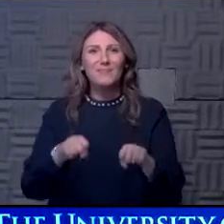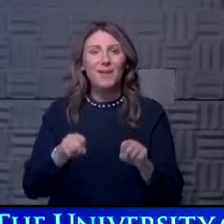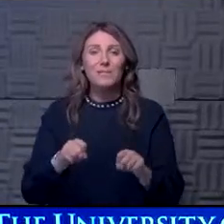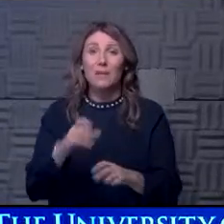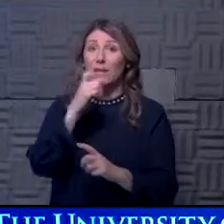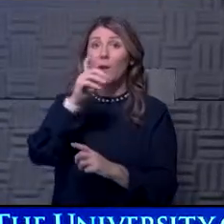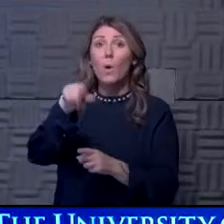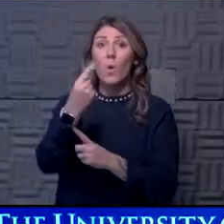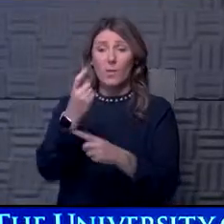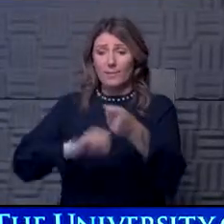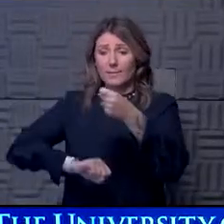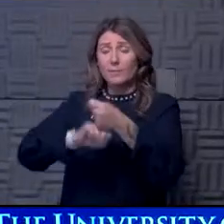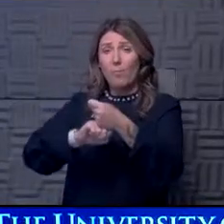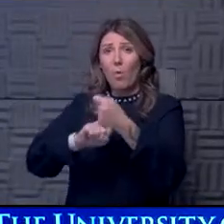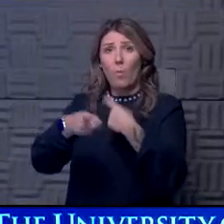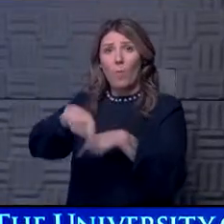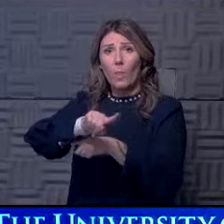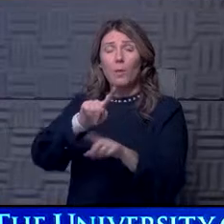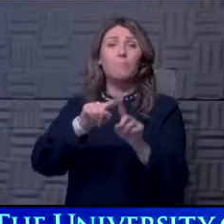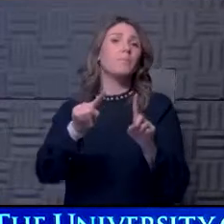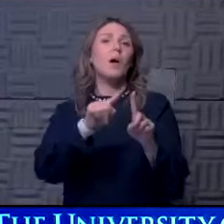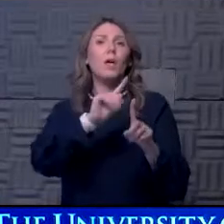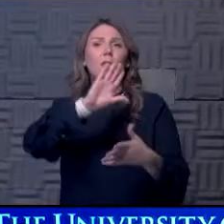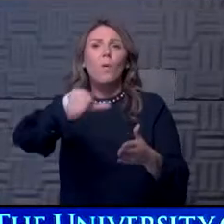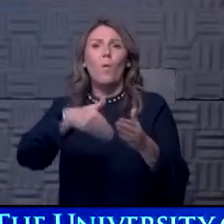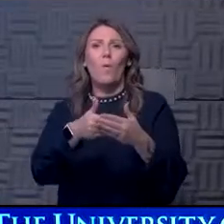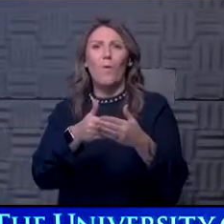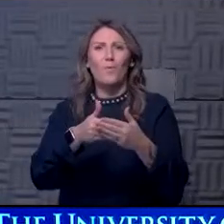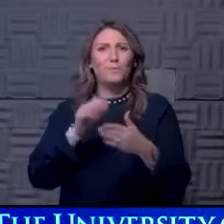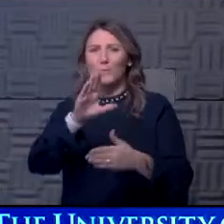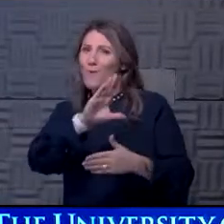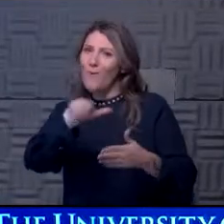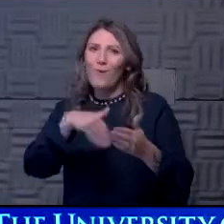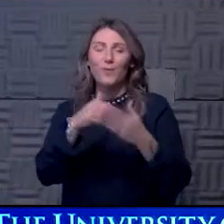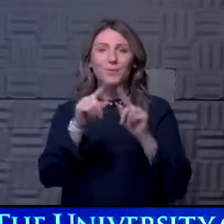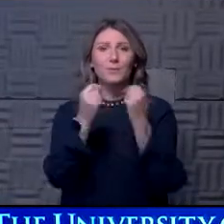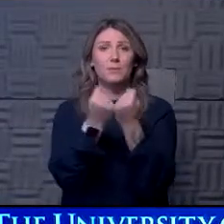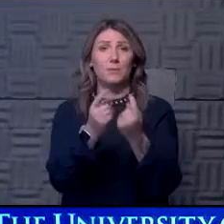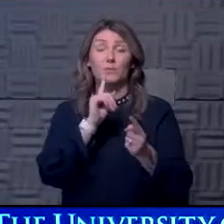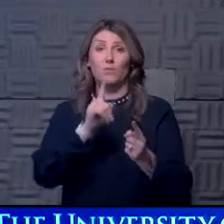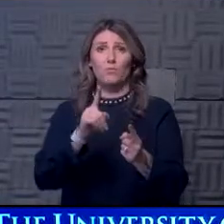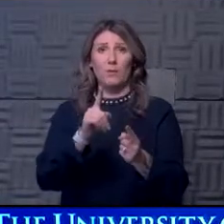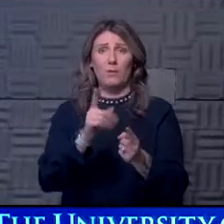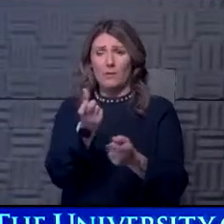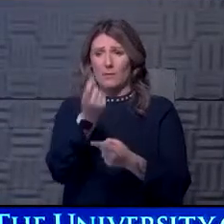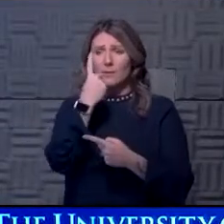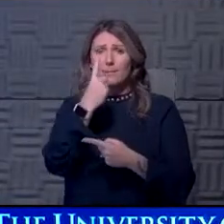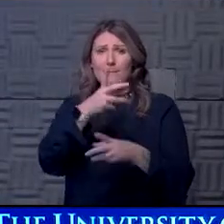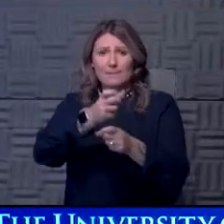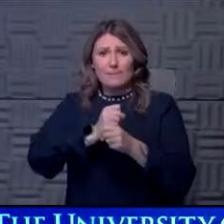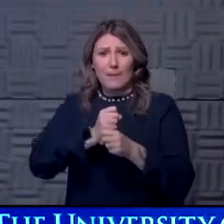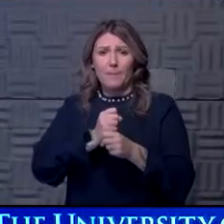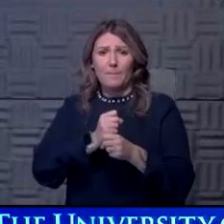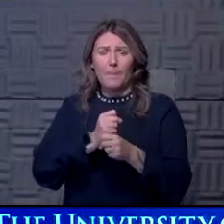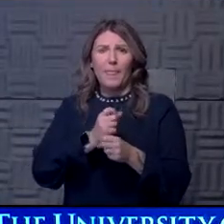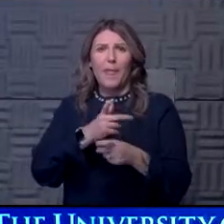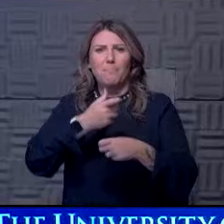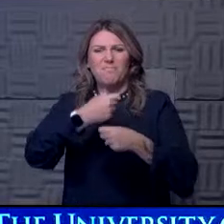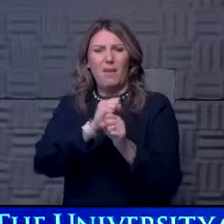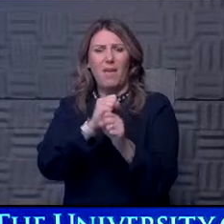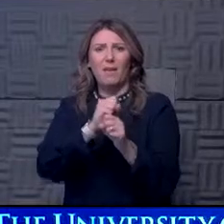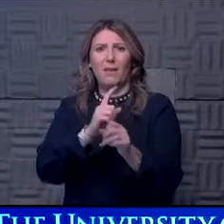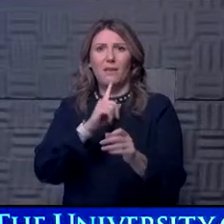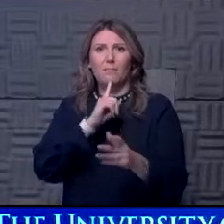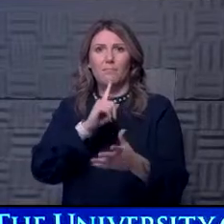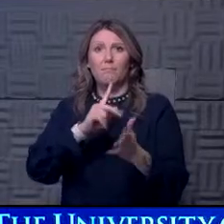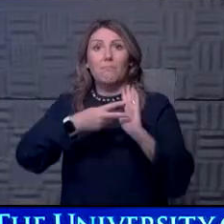been able to support those, but then, um, I think the entire, your entire team chancellor has been able to take those and really create a meaningful way to, to make